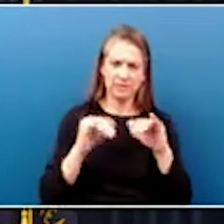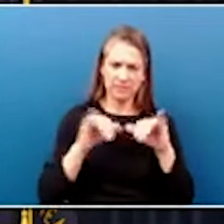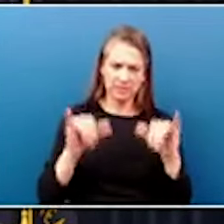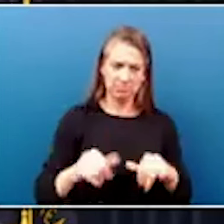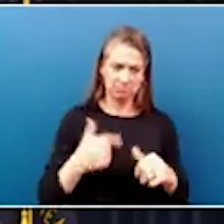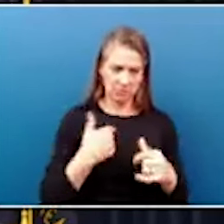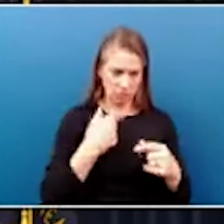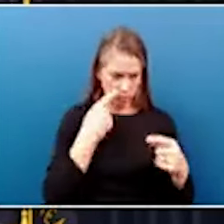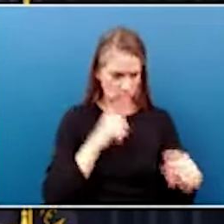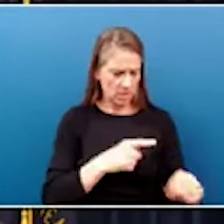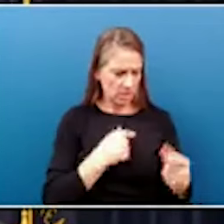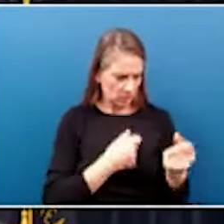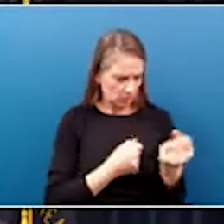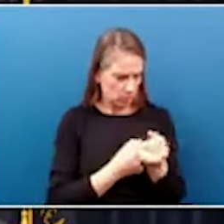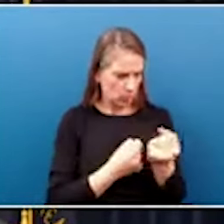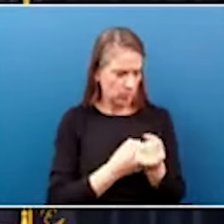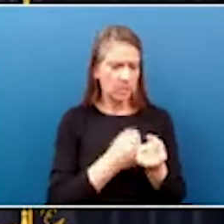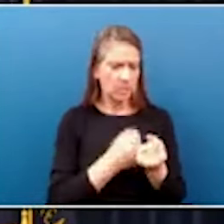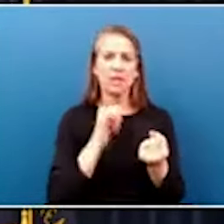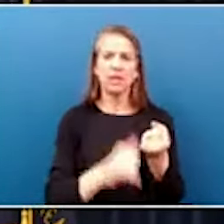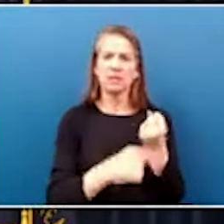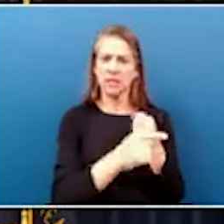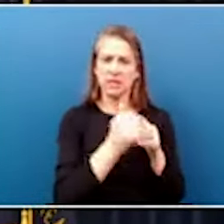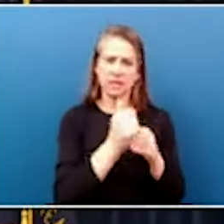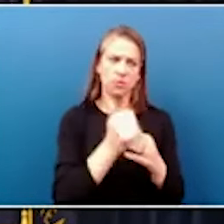changes that are leading the nation. Thank you.